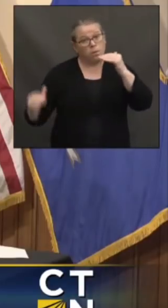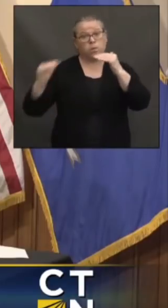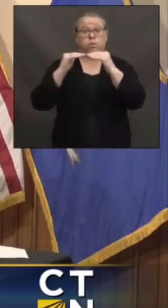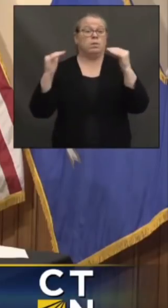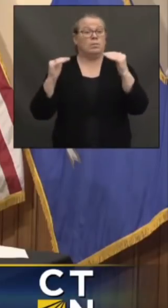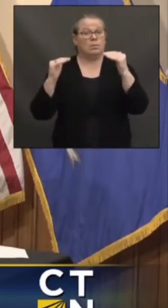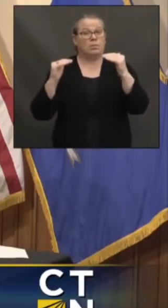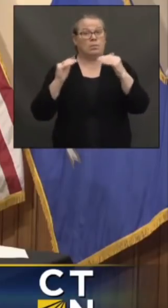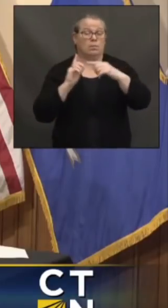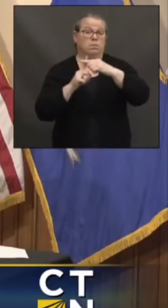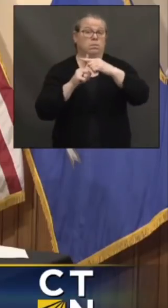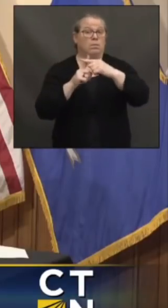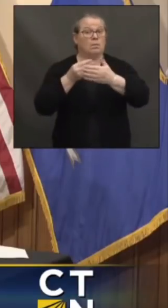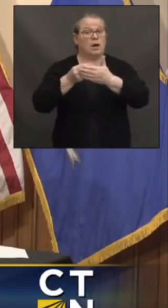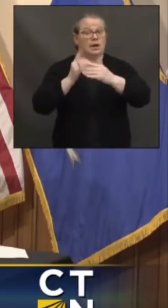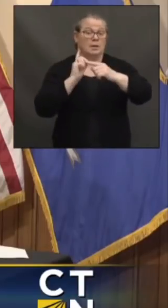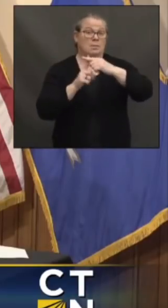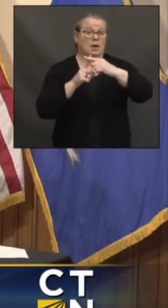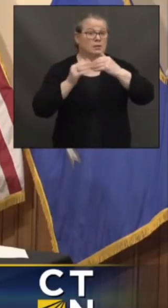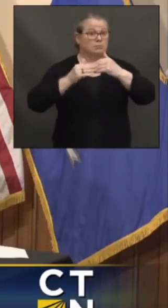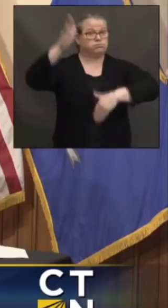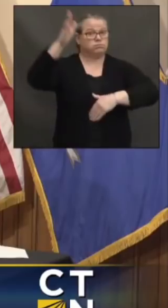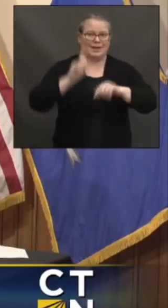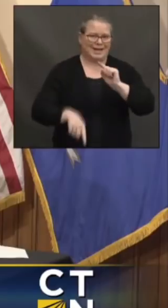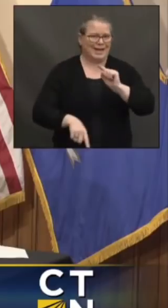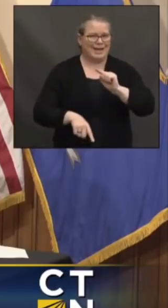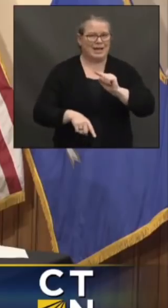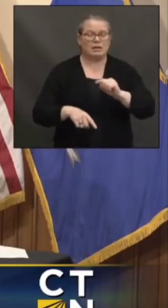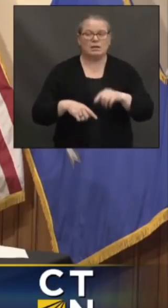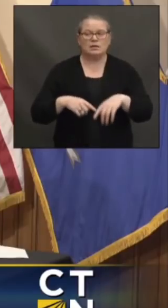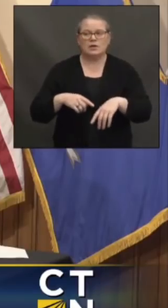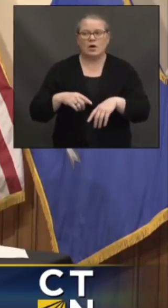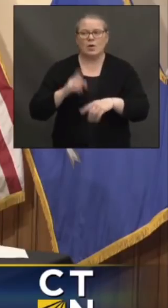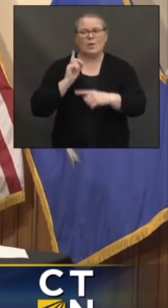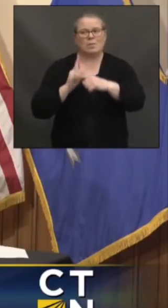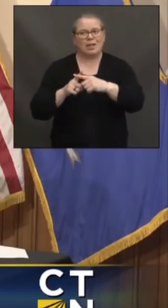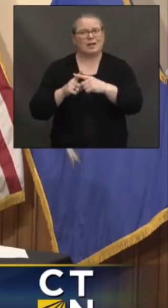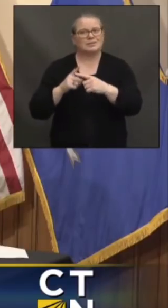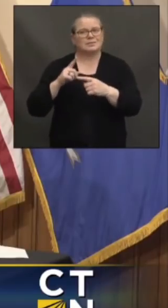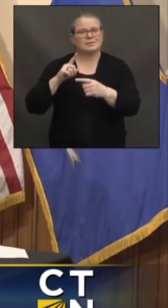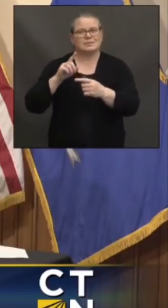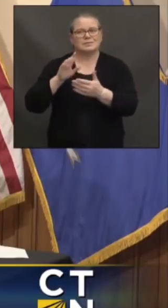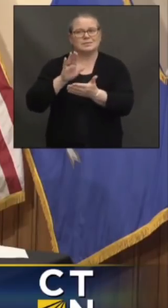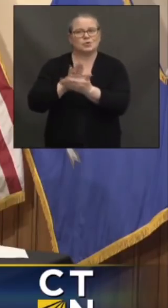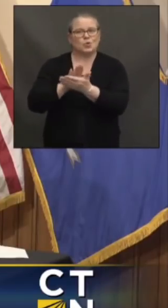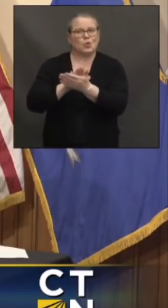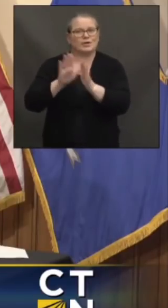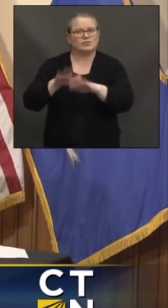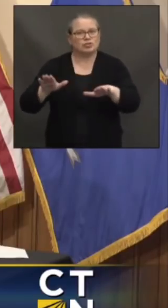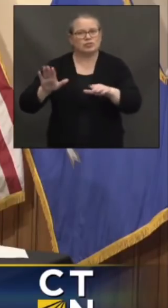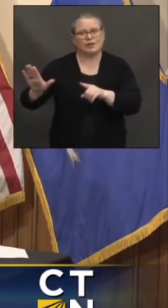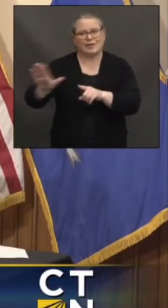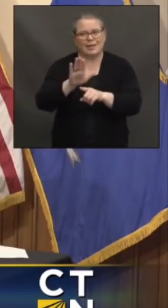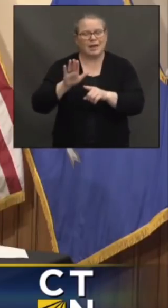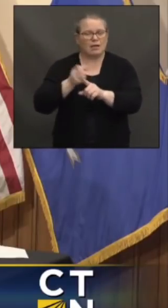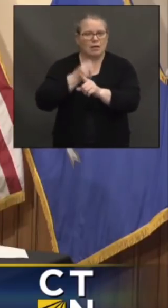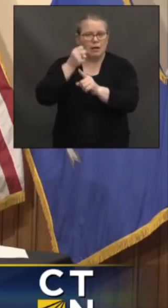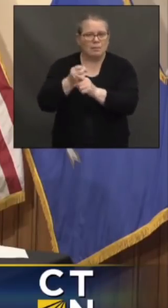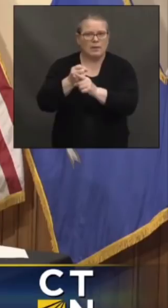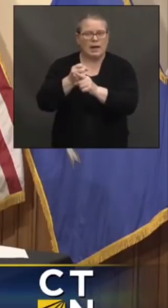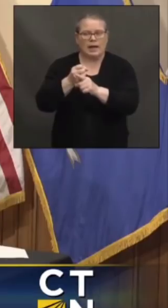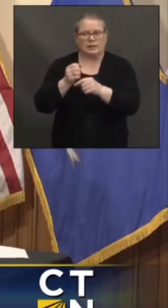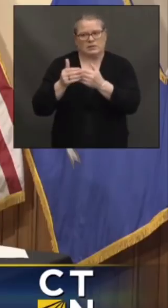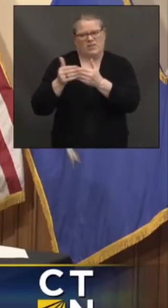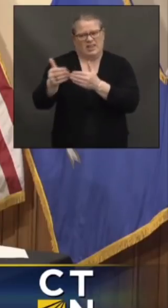on school-aged children. But again, given that specifically the stuff you worked on is